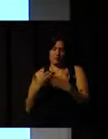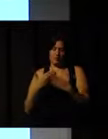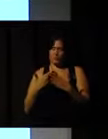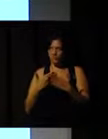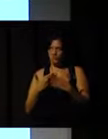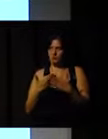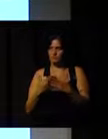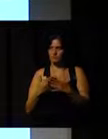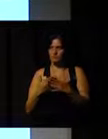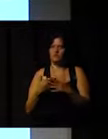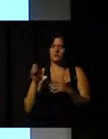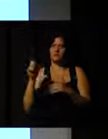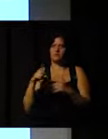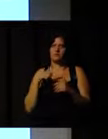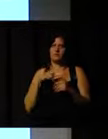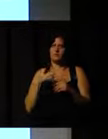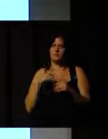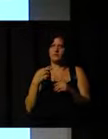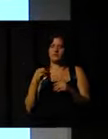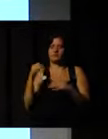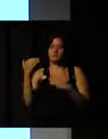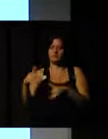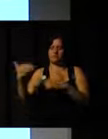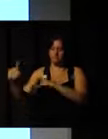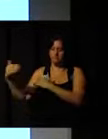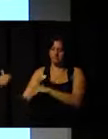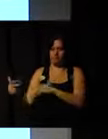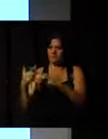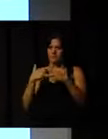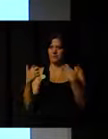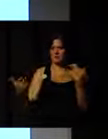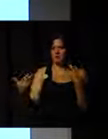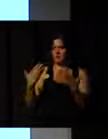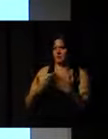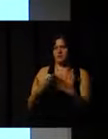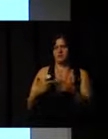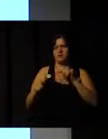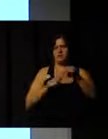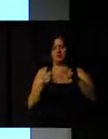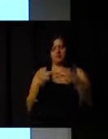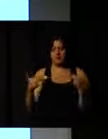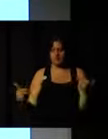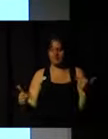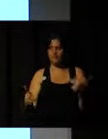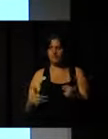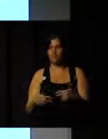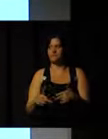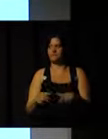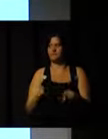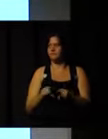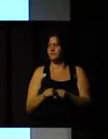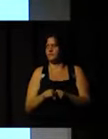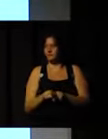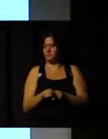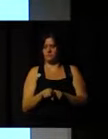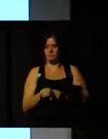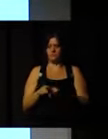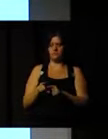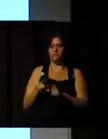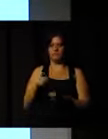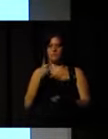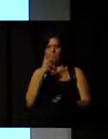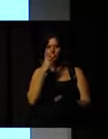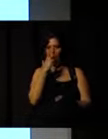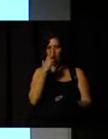You have a lot of assessment, exams, and a lot of things that, it seems,